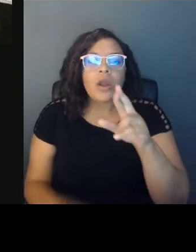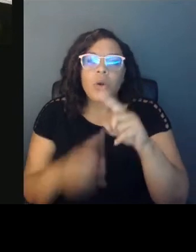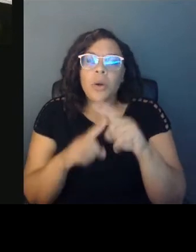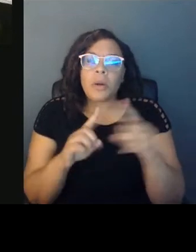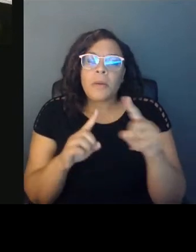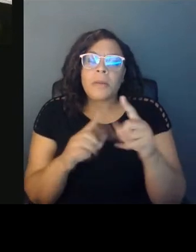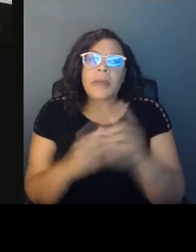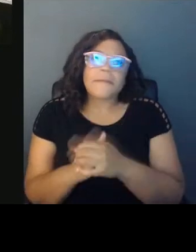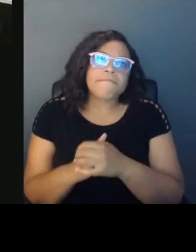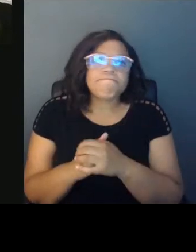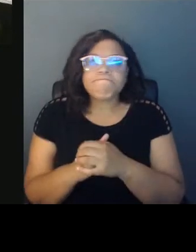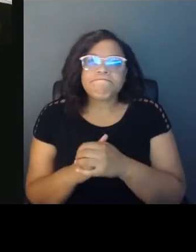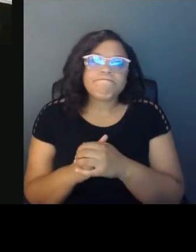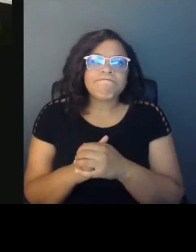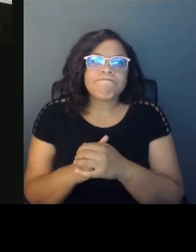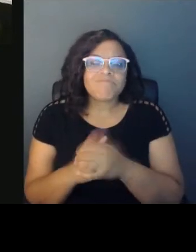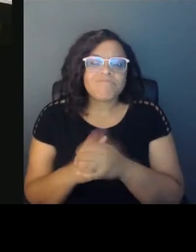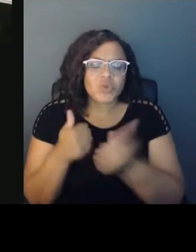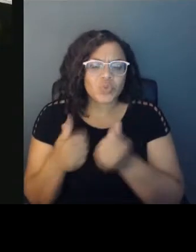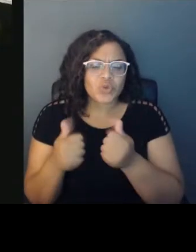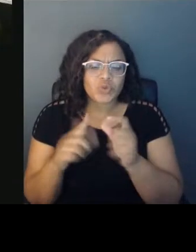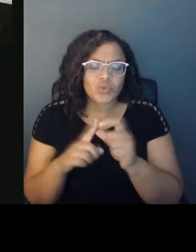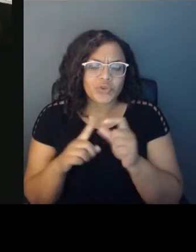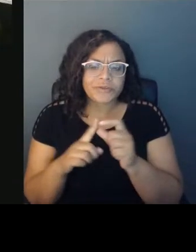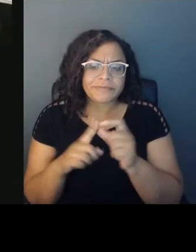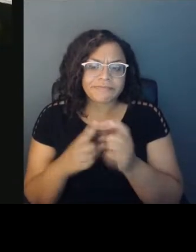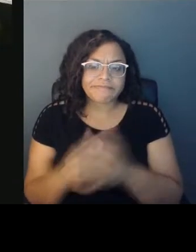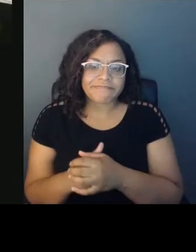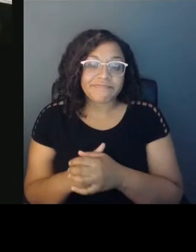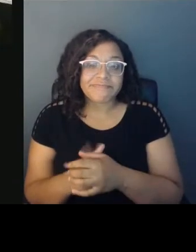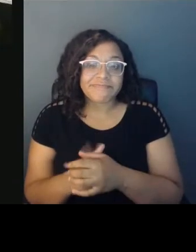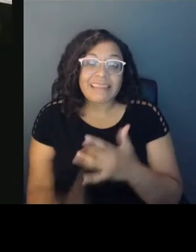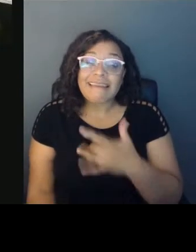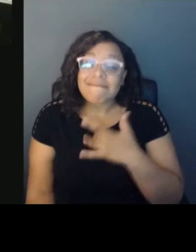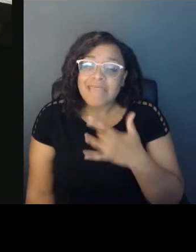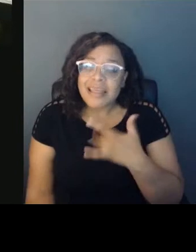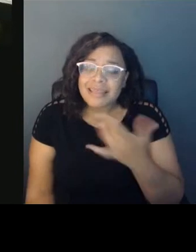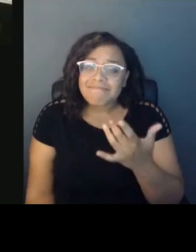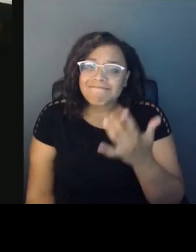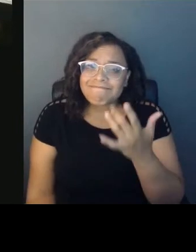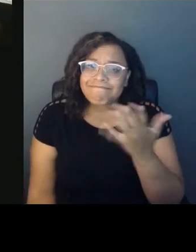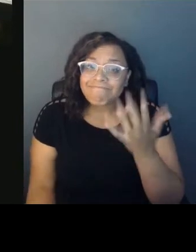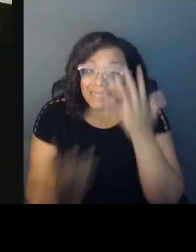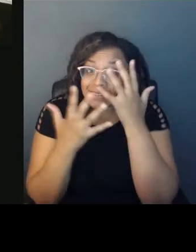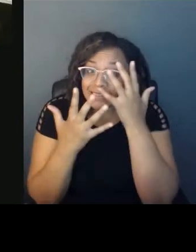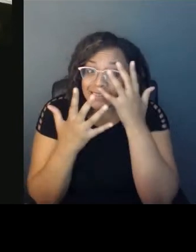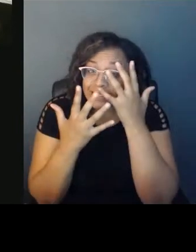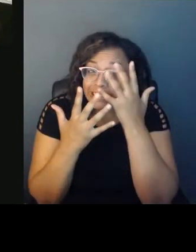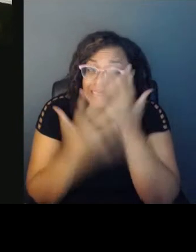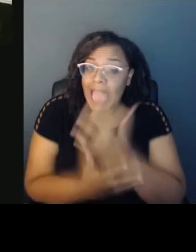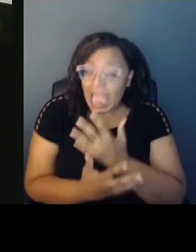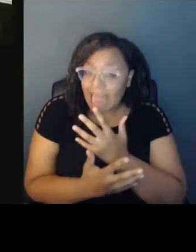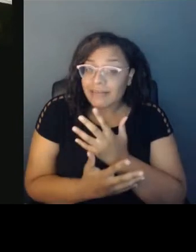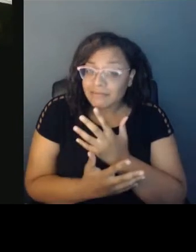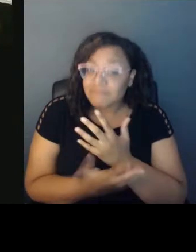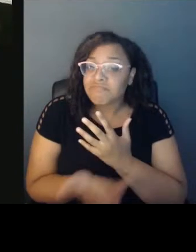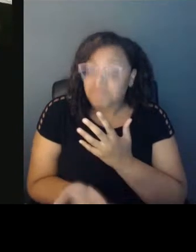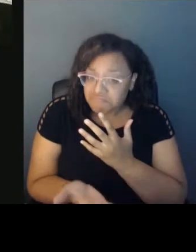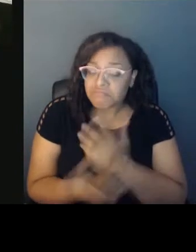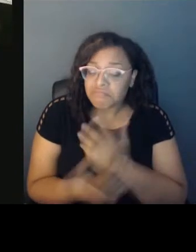sadness, that on the one hand, we can point to